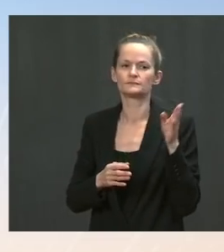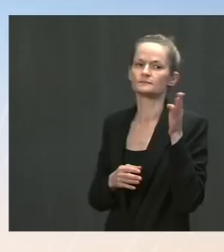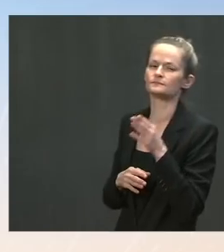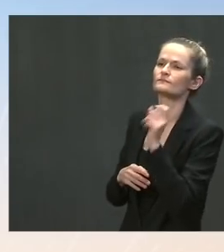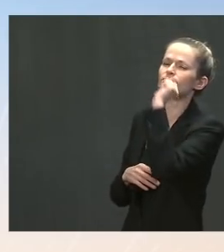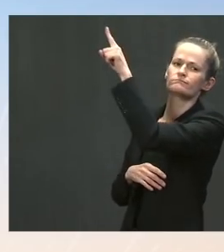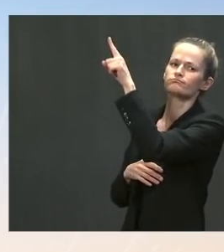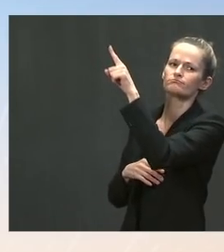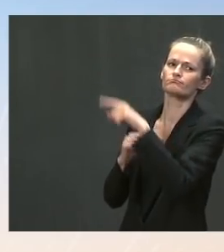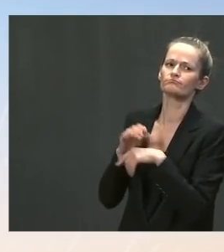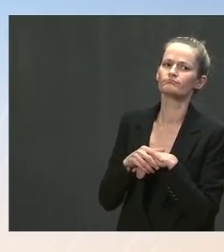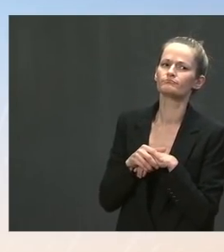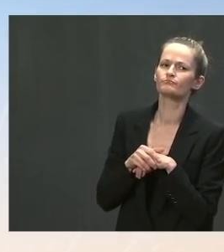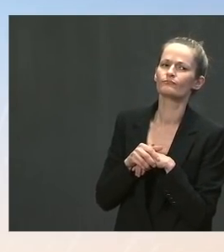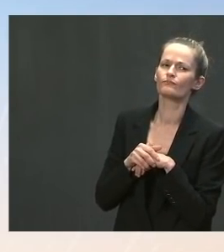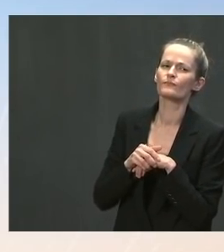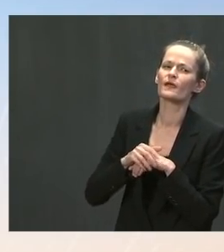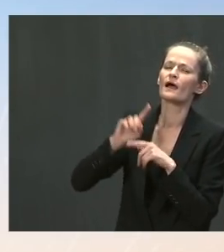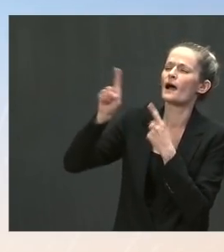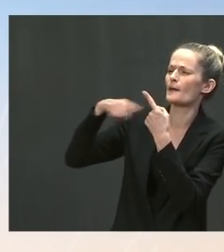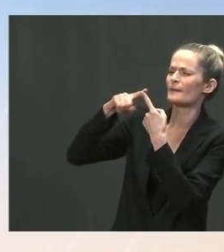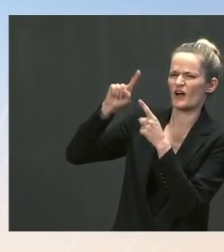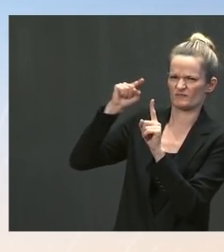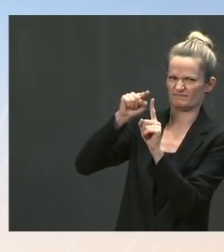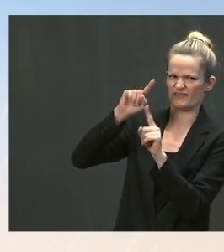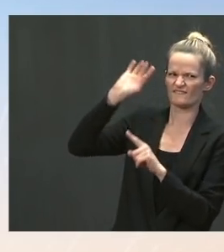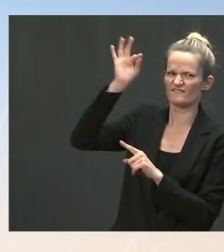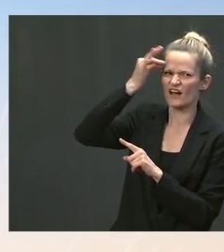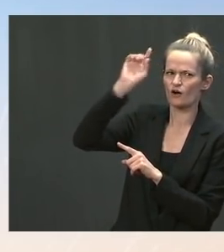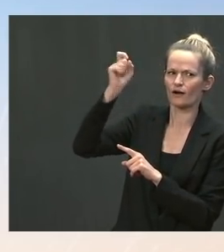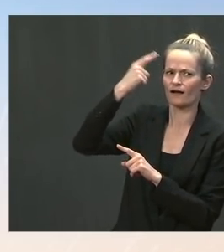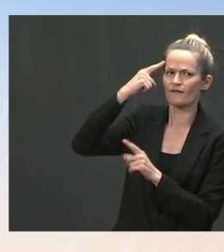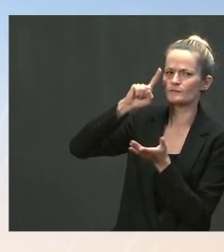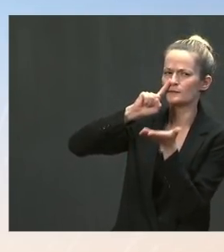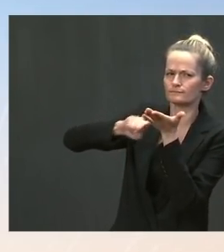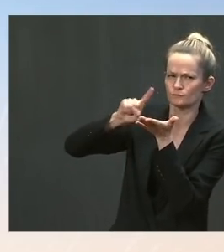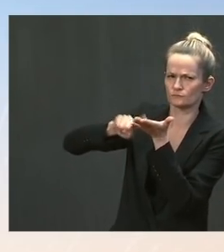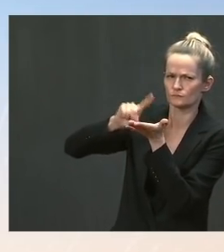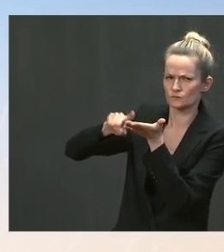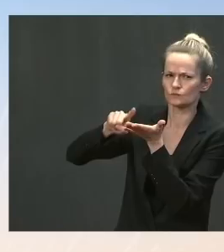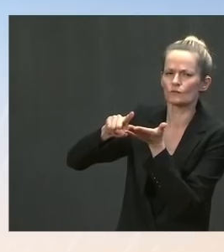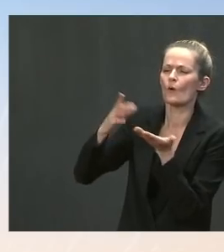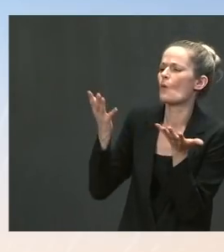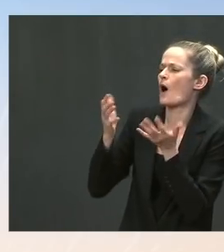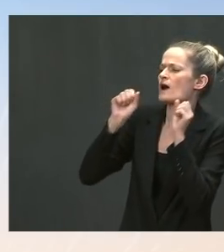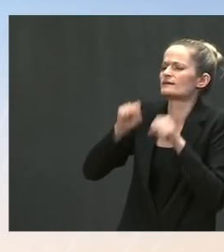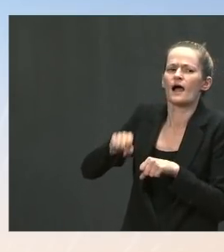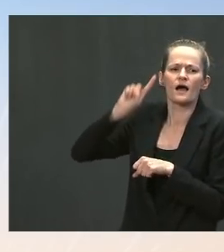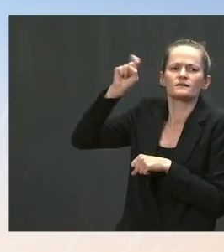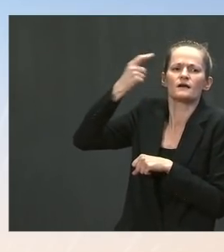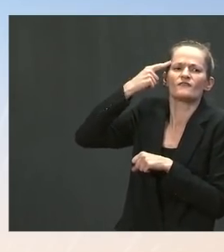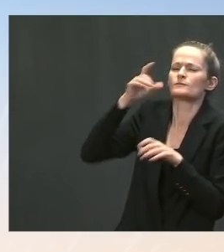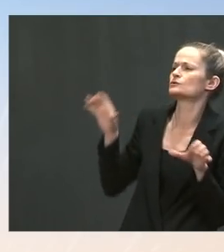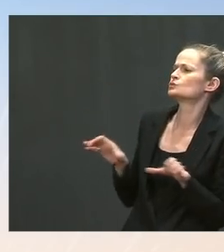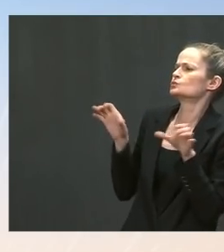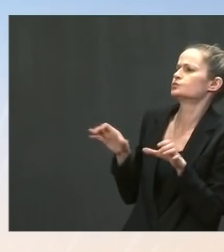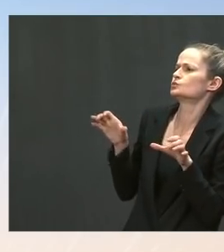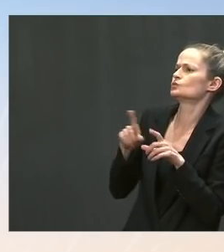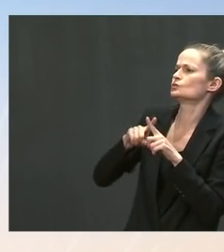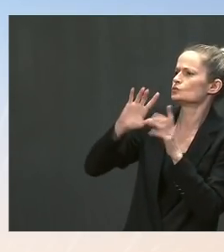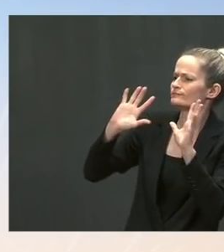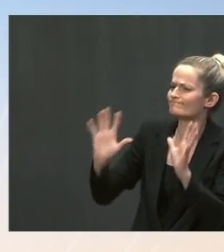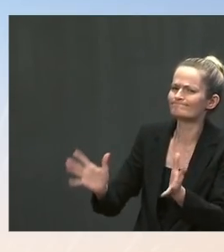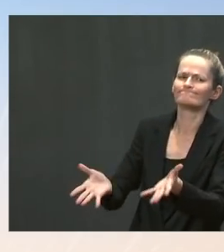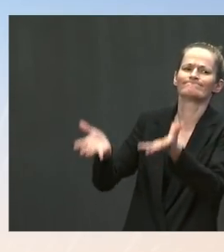the federal government to look at things like, what levers do you have to further spur vaccination? On the nursing home piece, is it